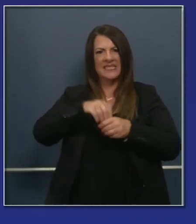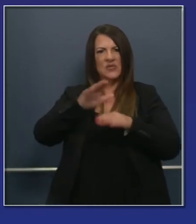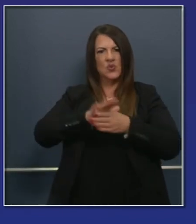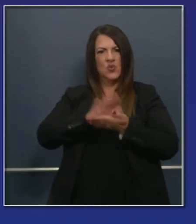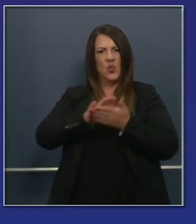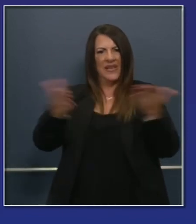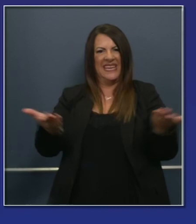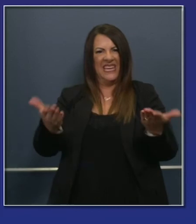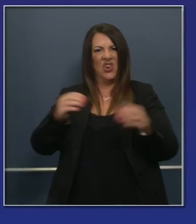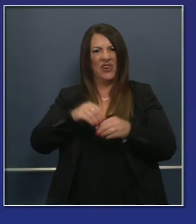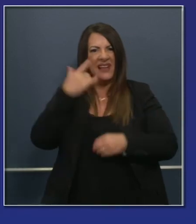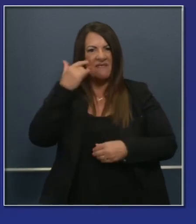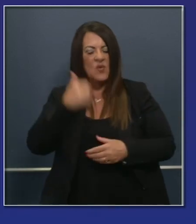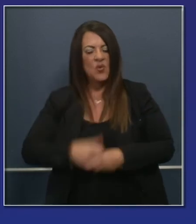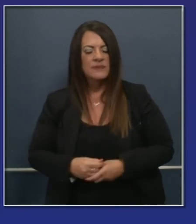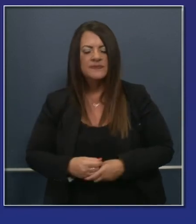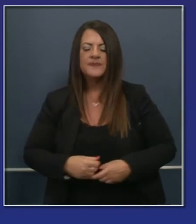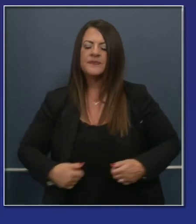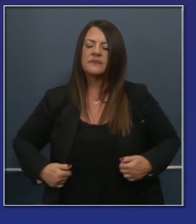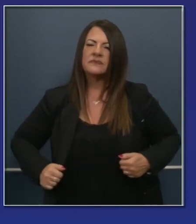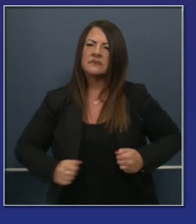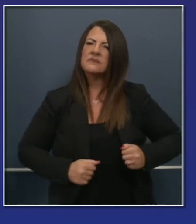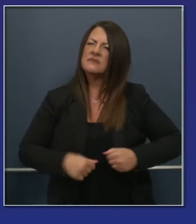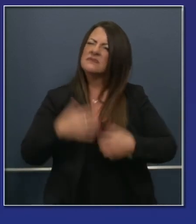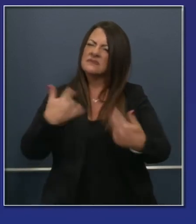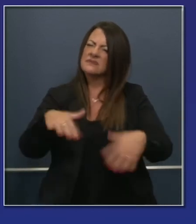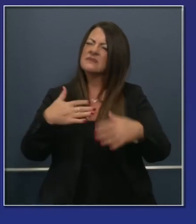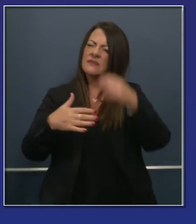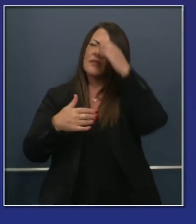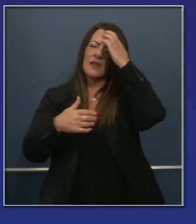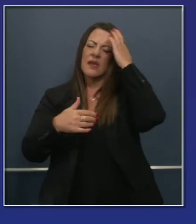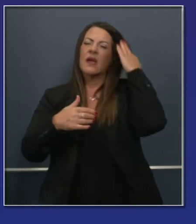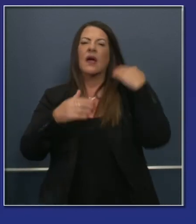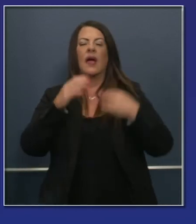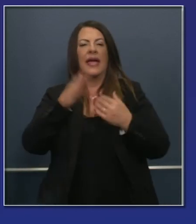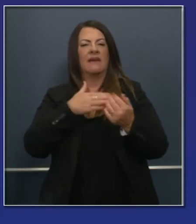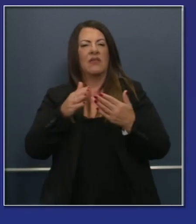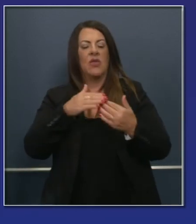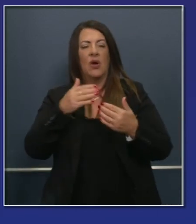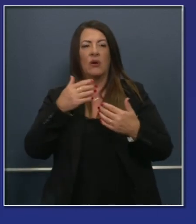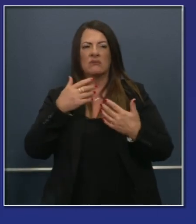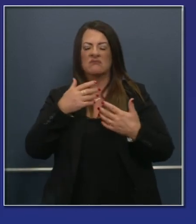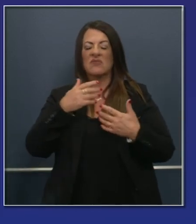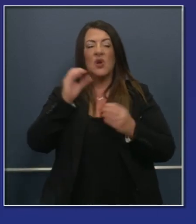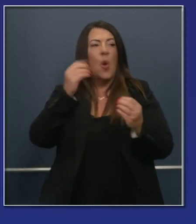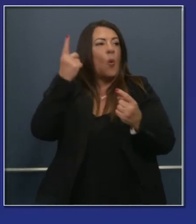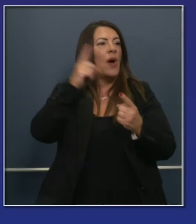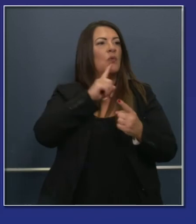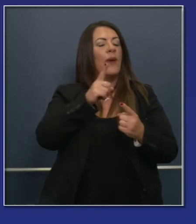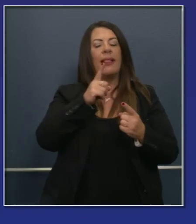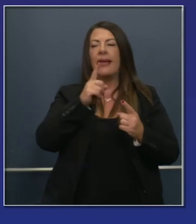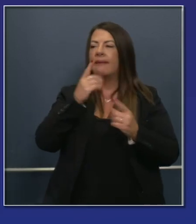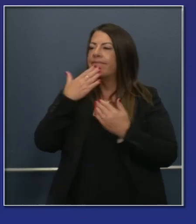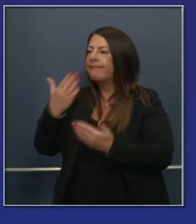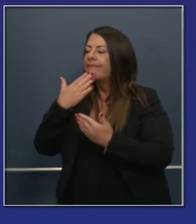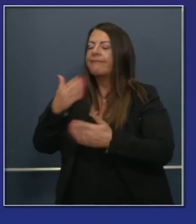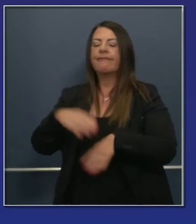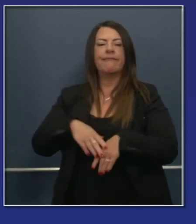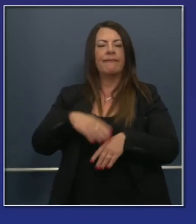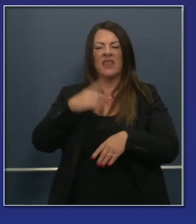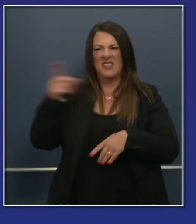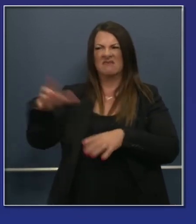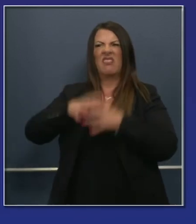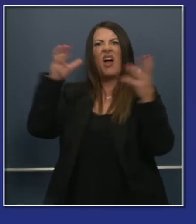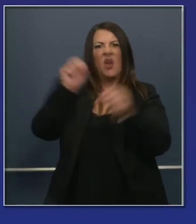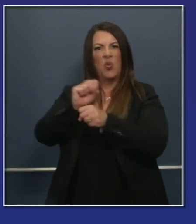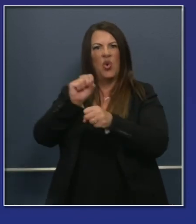example of something that may not have gotten a lot of attention but was a lot of work. And he led that effort